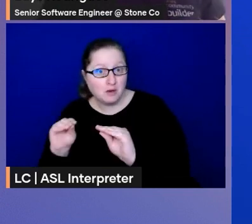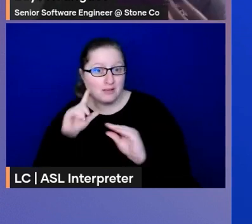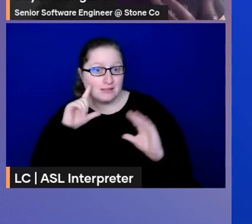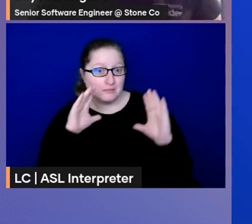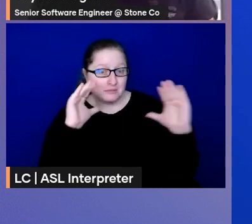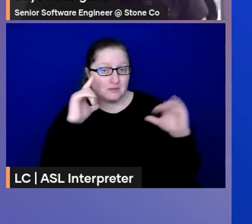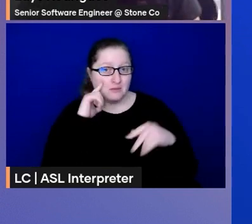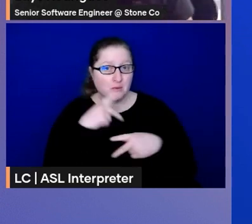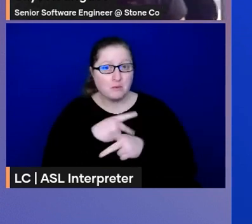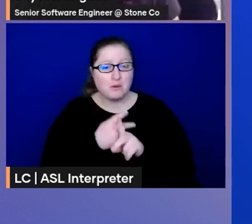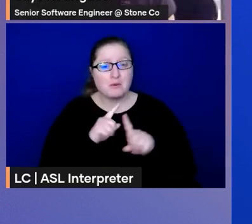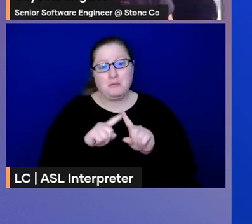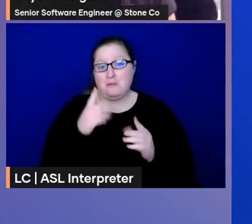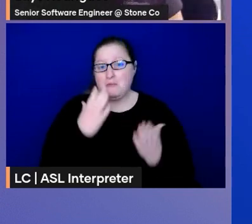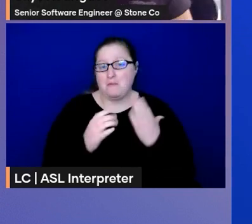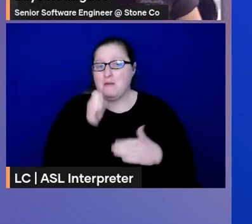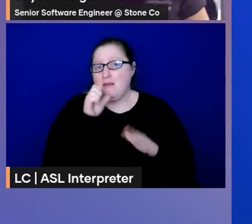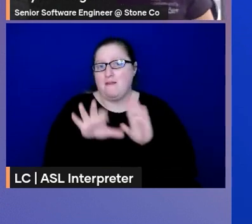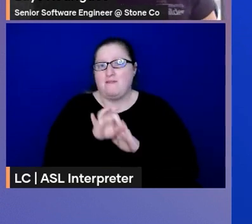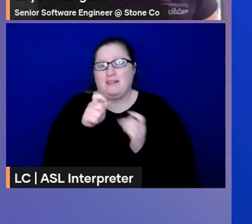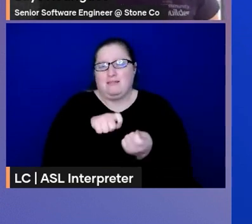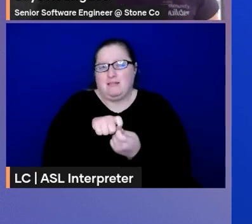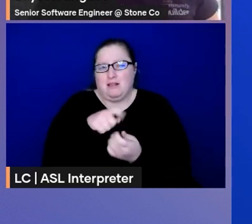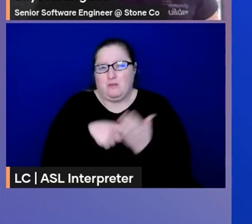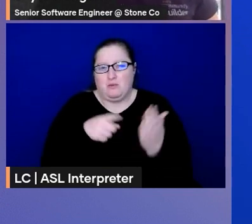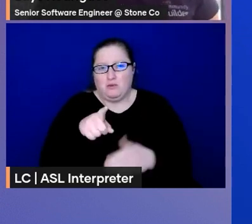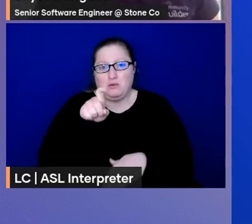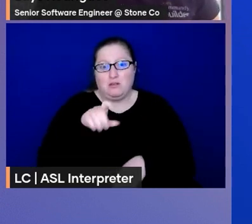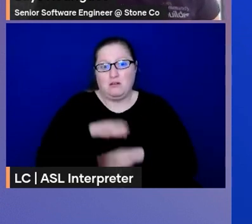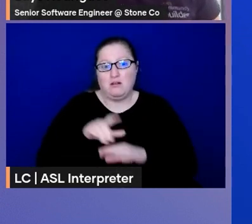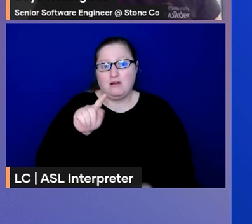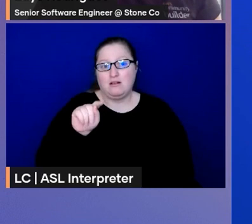but you may not find what you need on the Terraform registry.